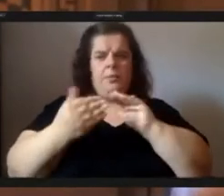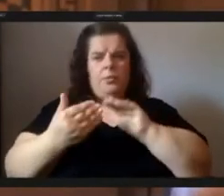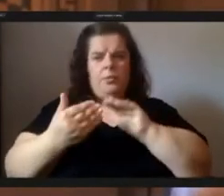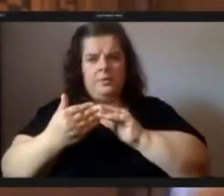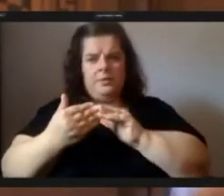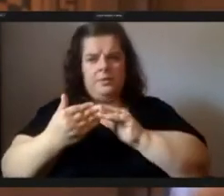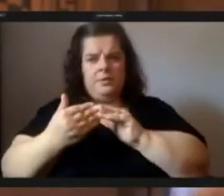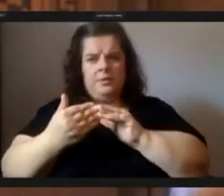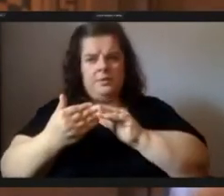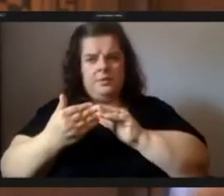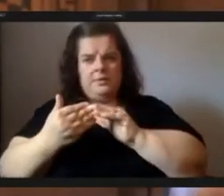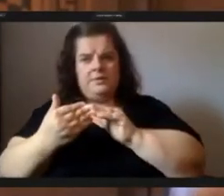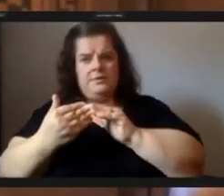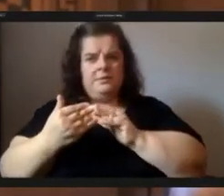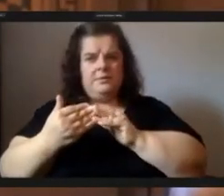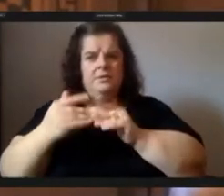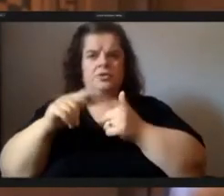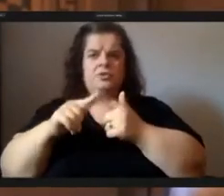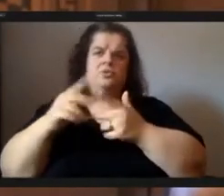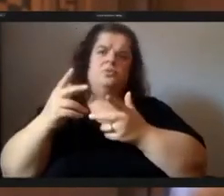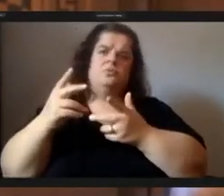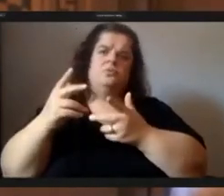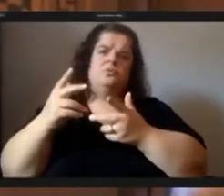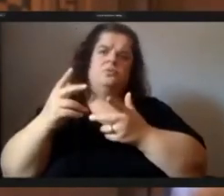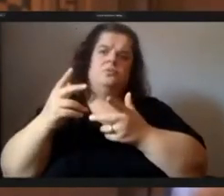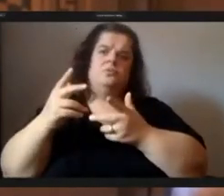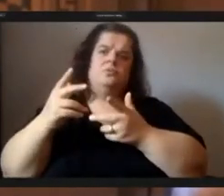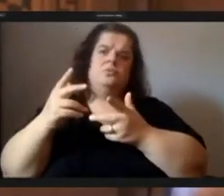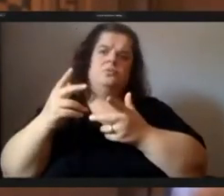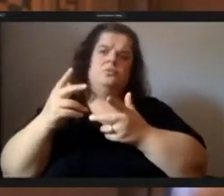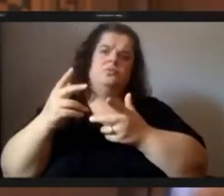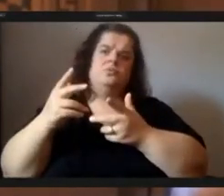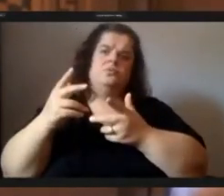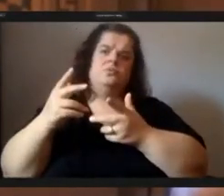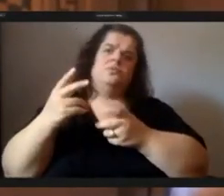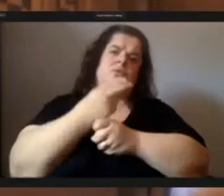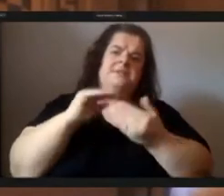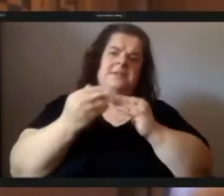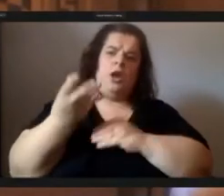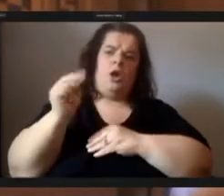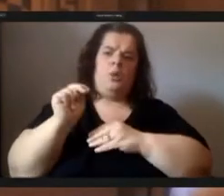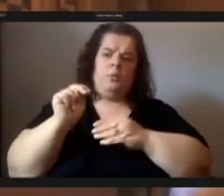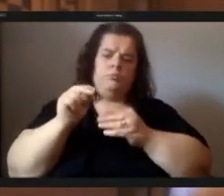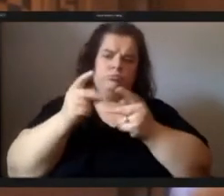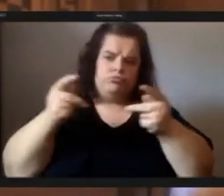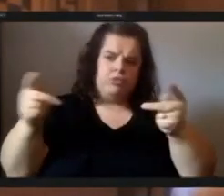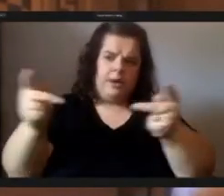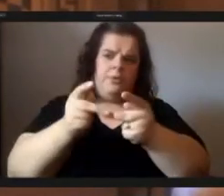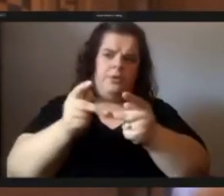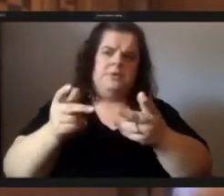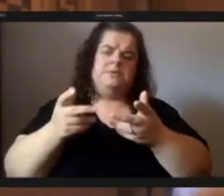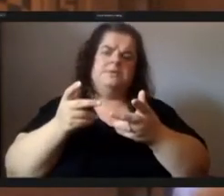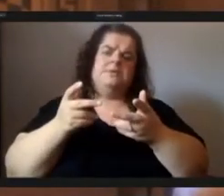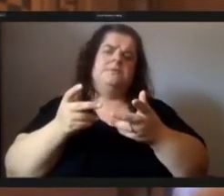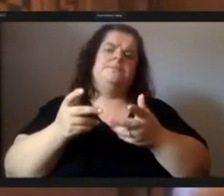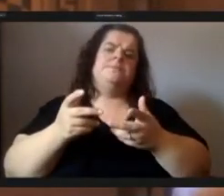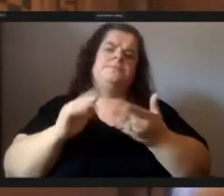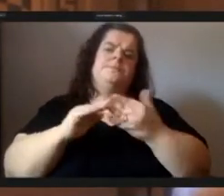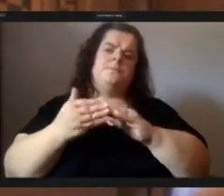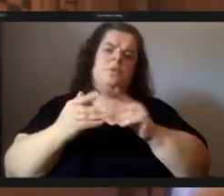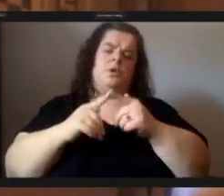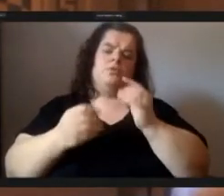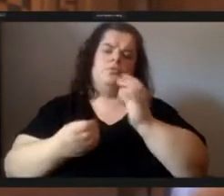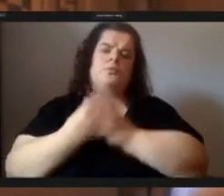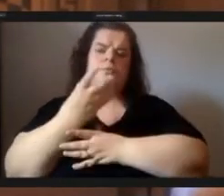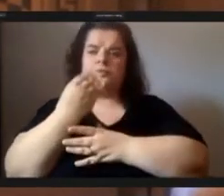to utilize the city-owned property lots um in the communities to plant food forests and fruit